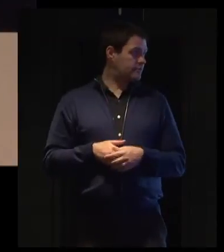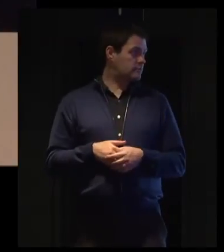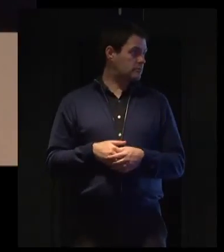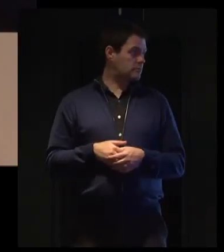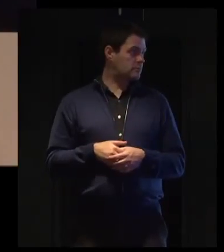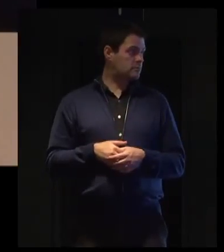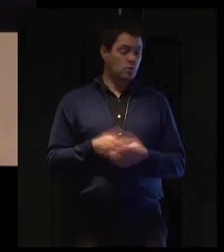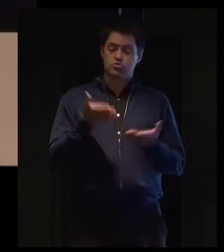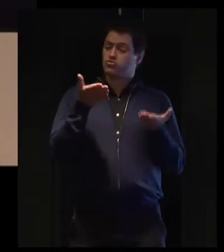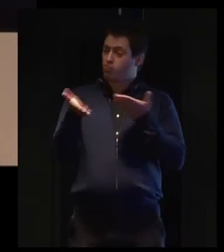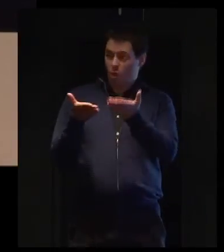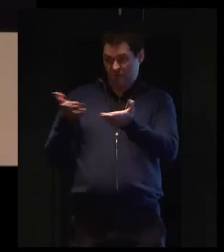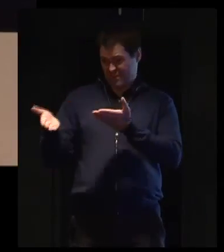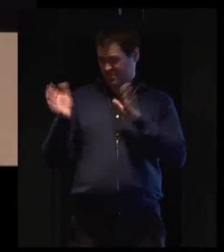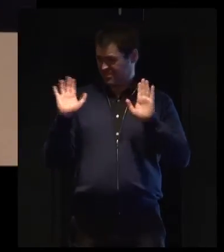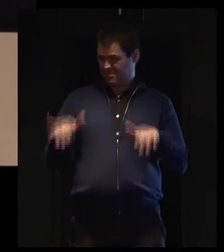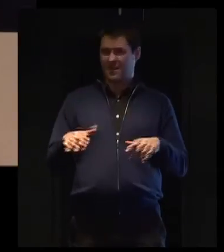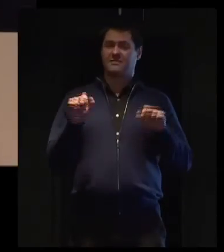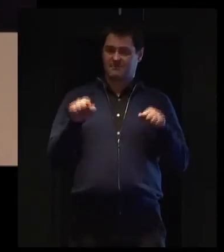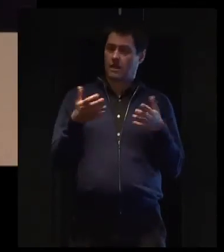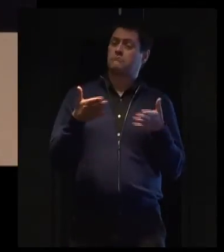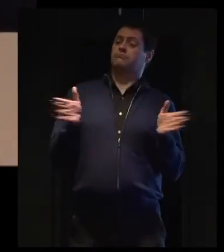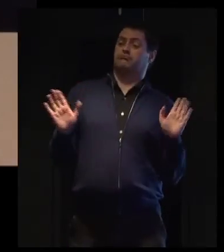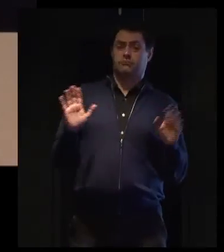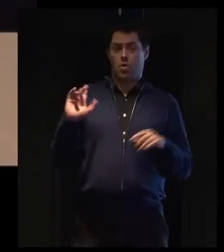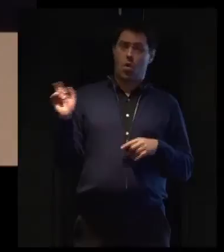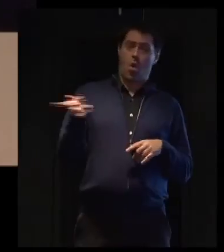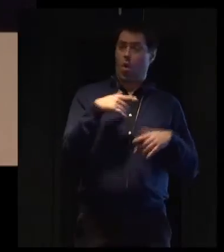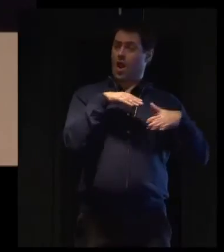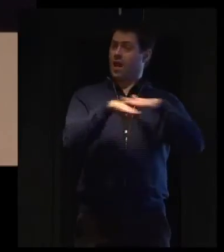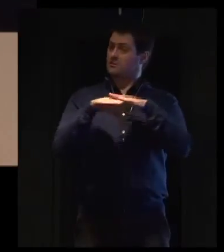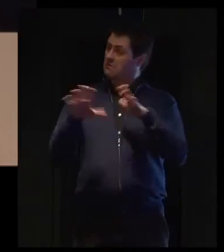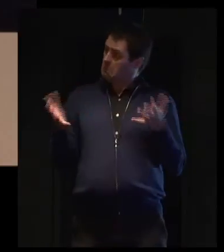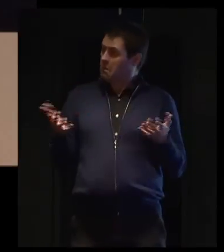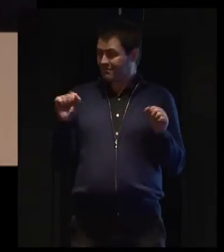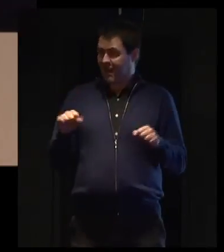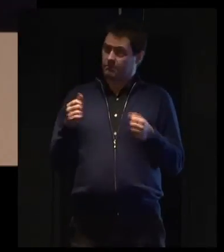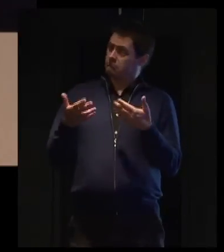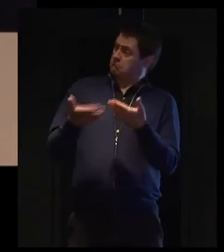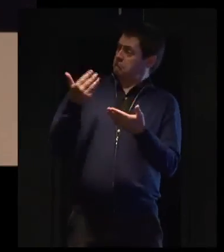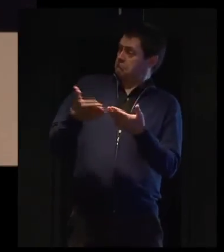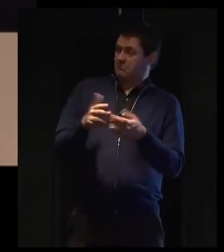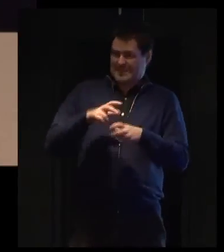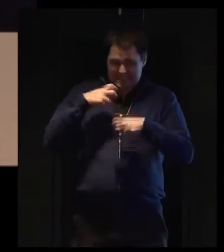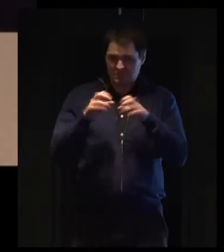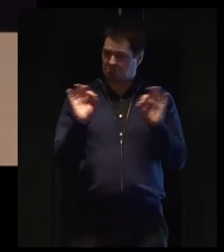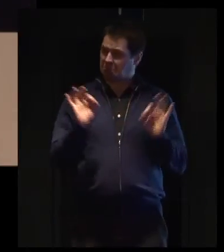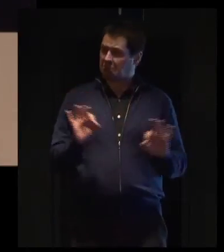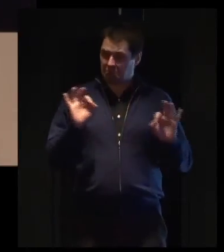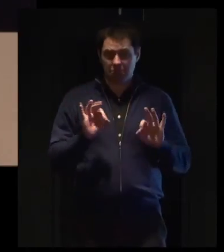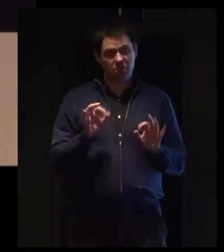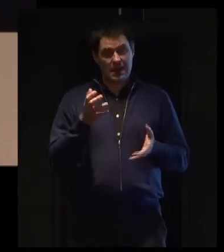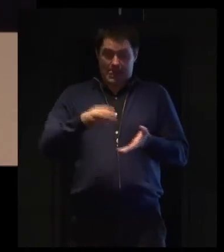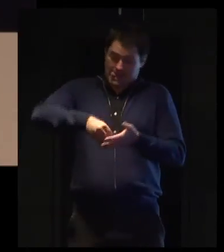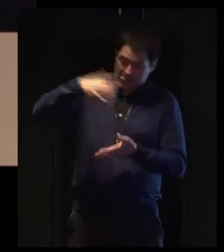Providing inclusive services is not always difficult. It's not necessarily expensive either. A lot of it is very cheap.